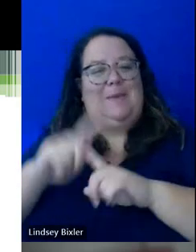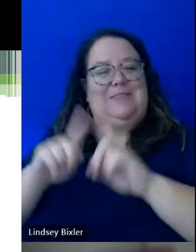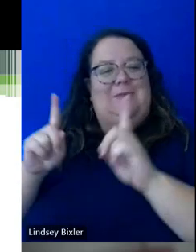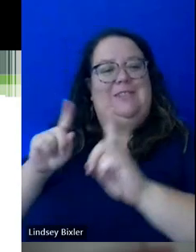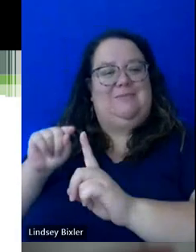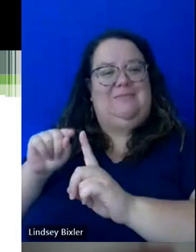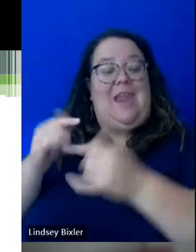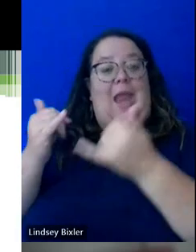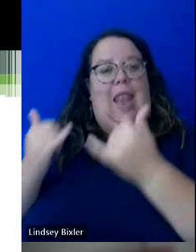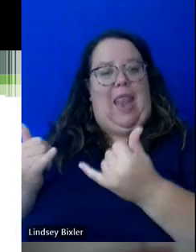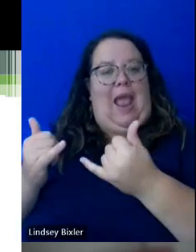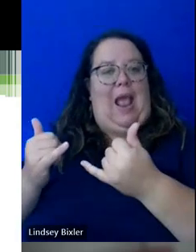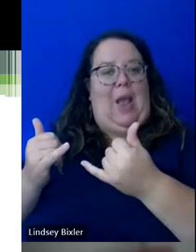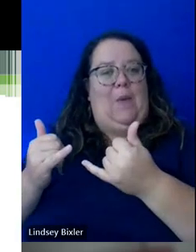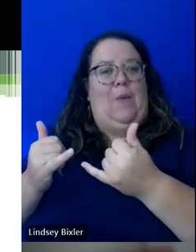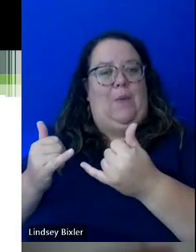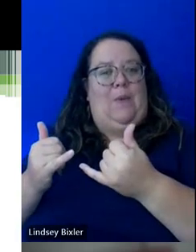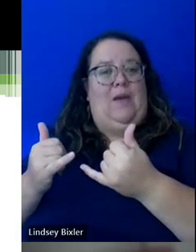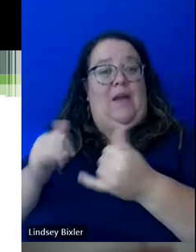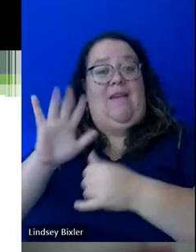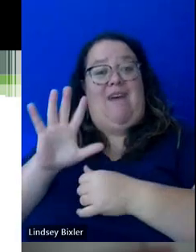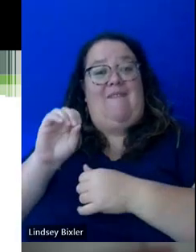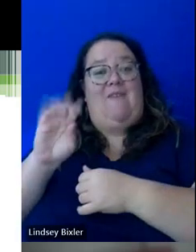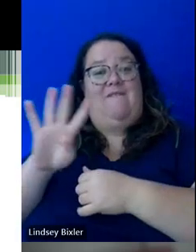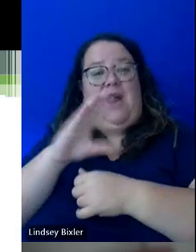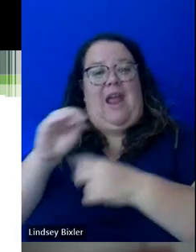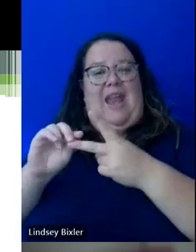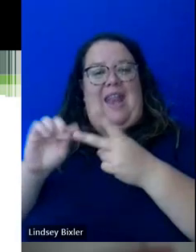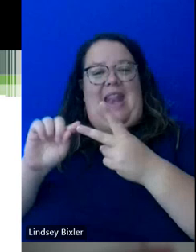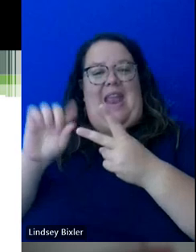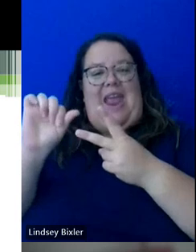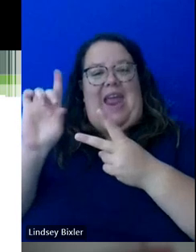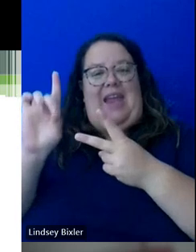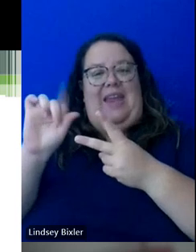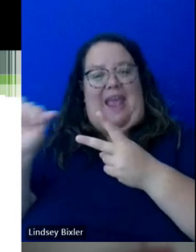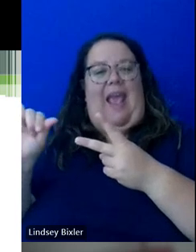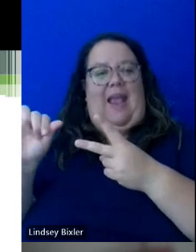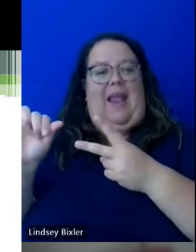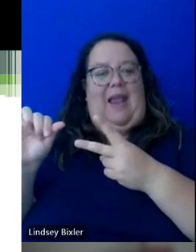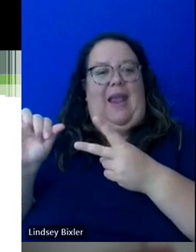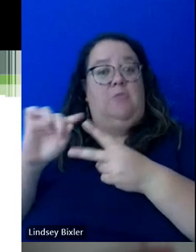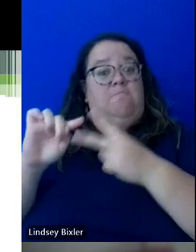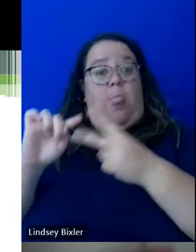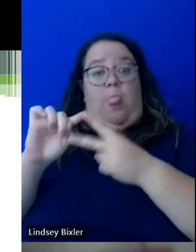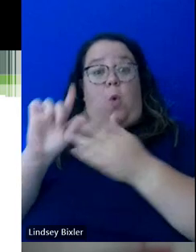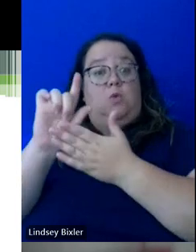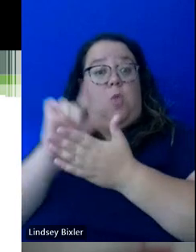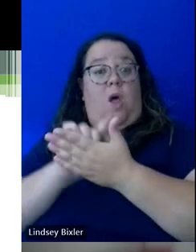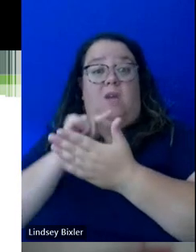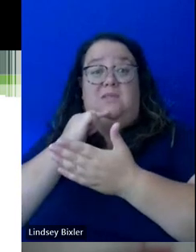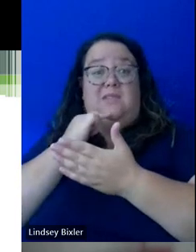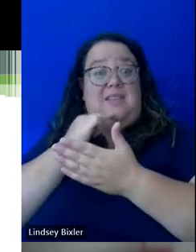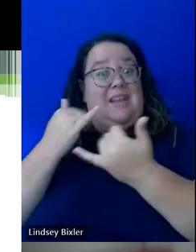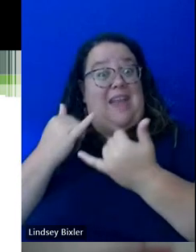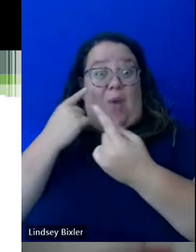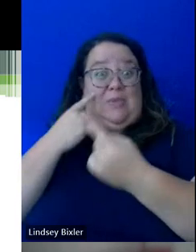You're now governed by 504 and ADA. And those laws are going to say that it's not so much now about success.